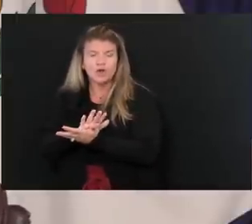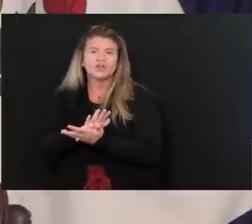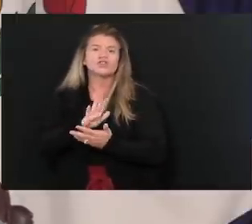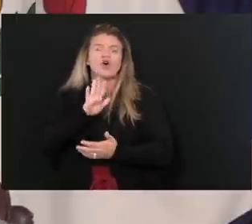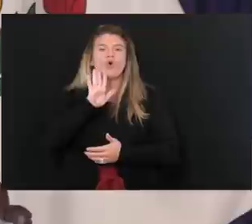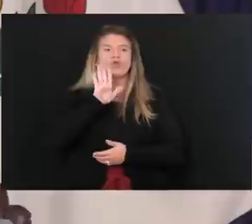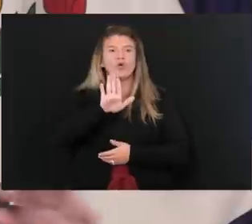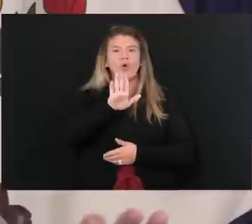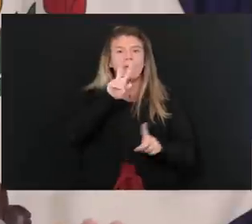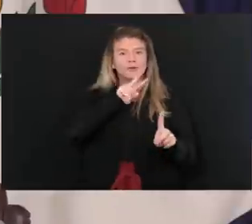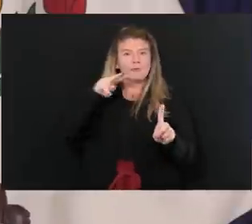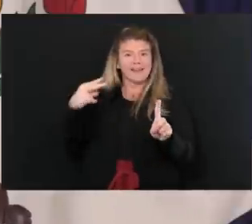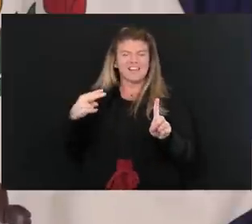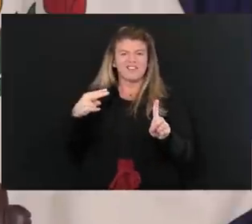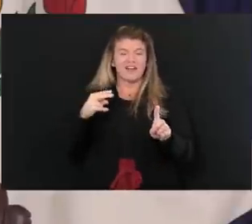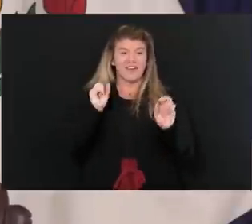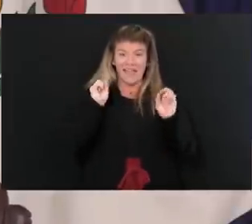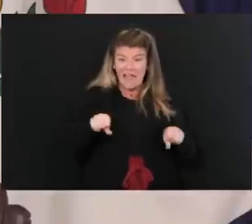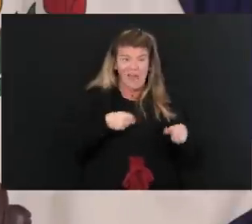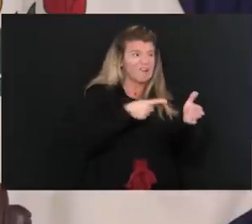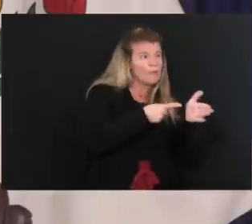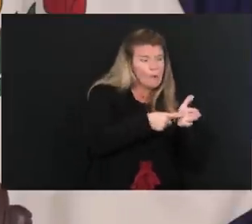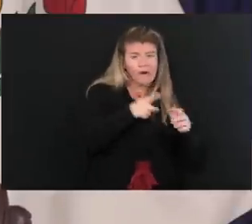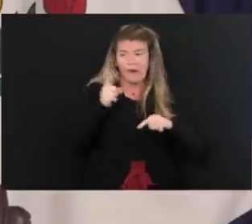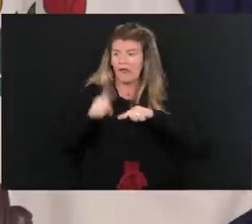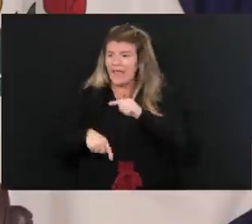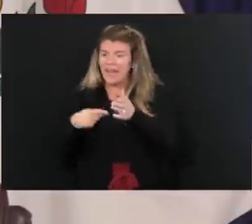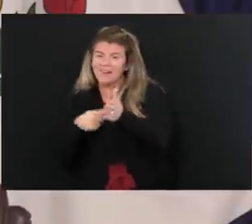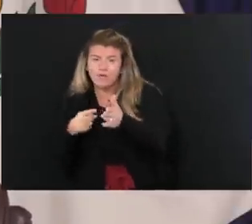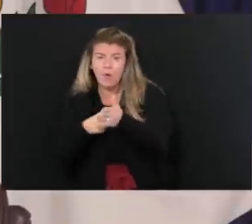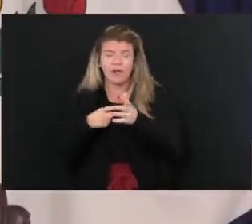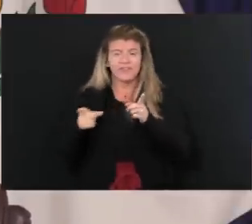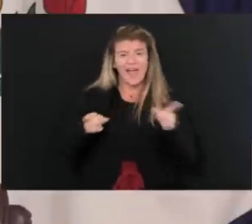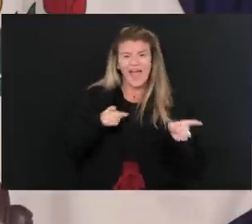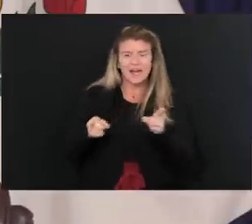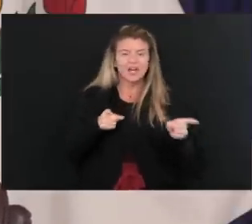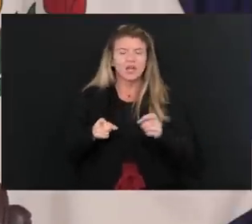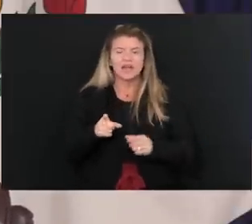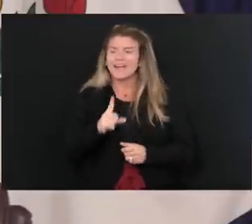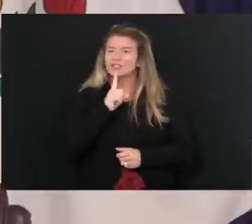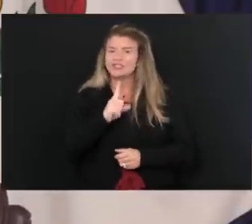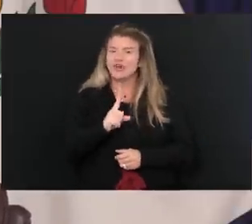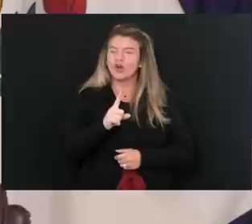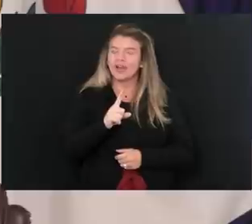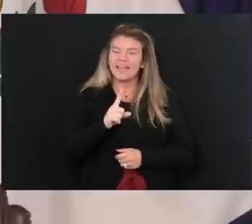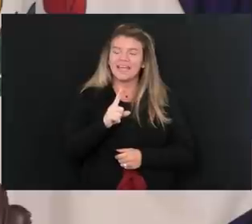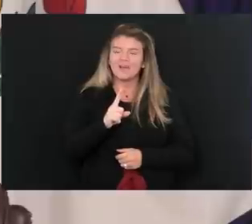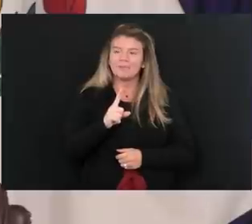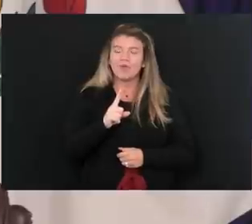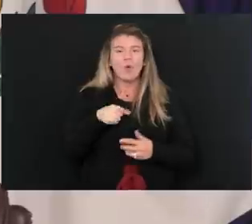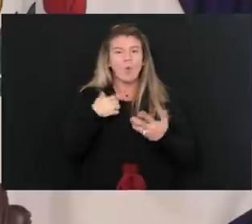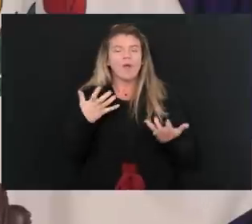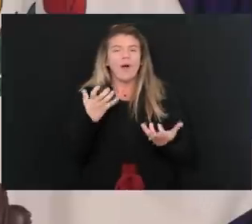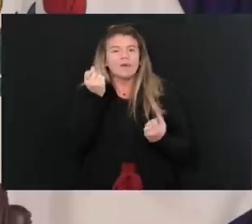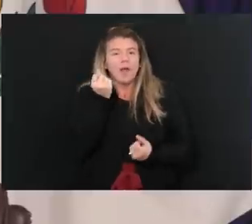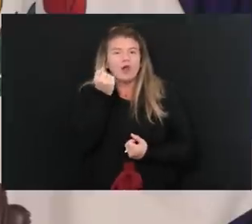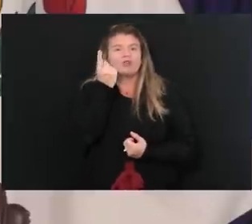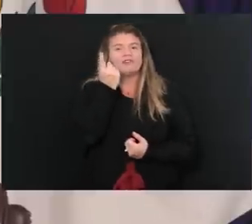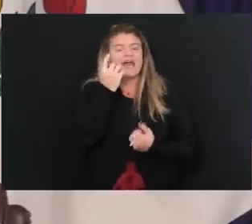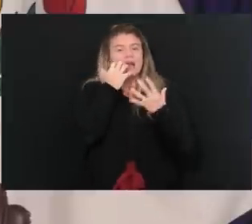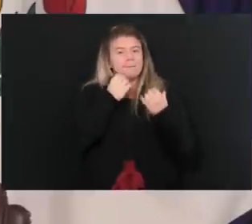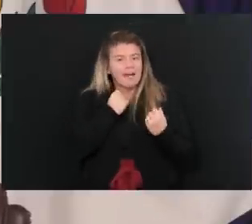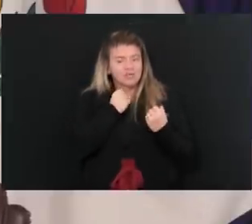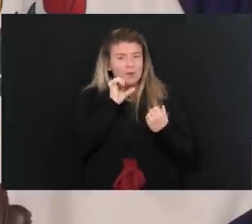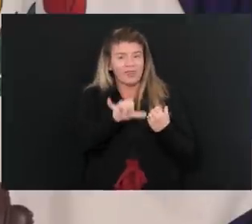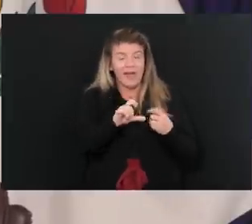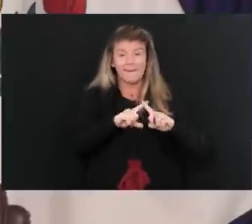people being able to afford one or not afford another and everything is surely something that we want to be compassionate about, but I can't,